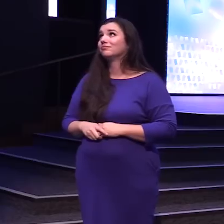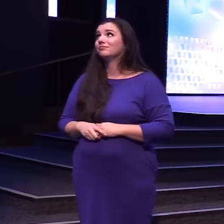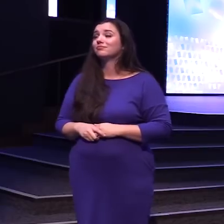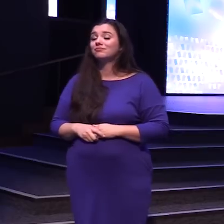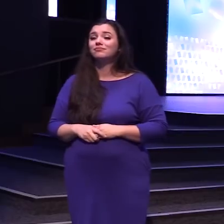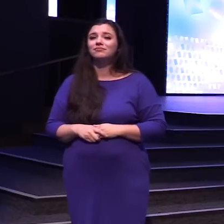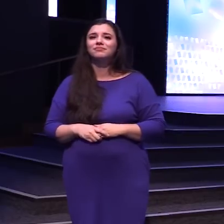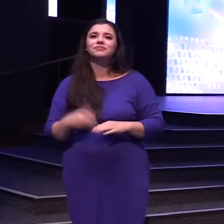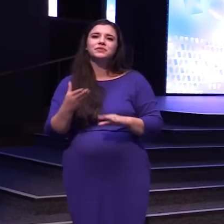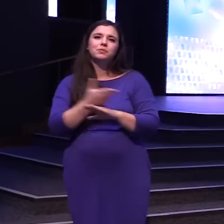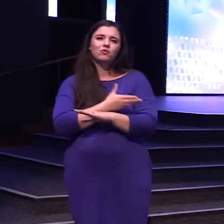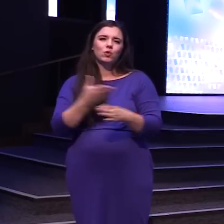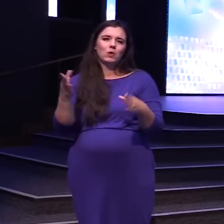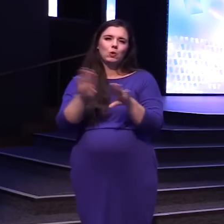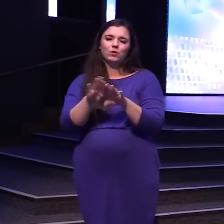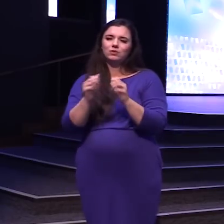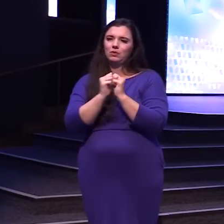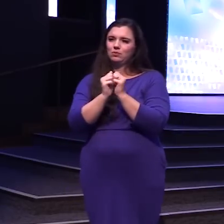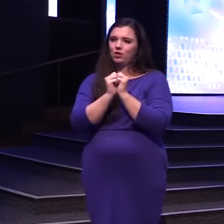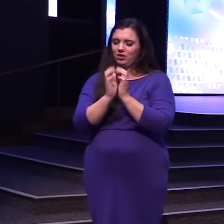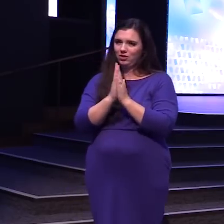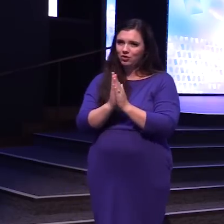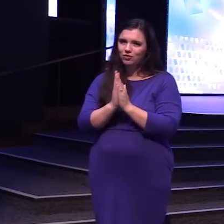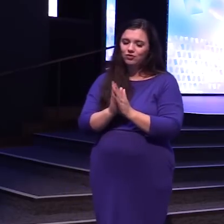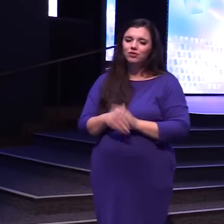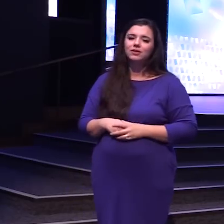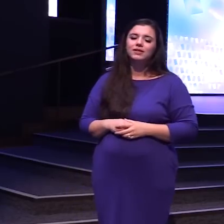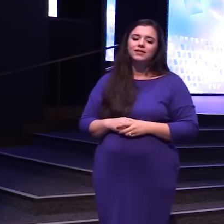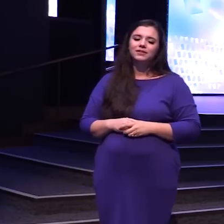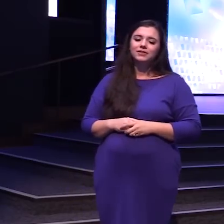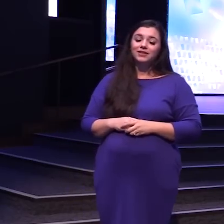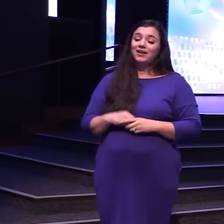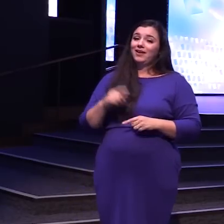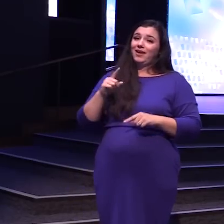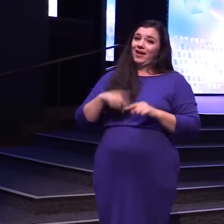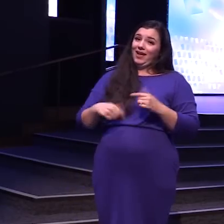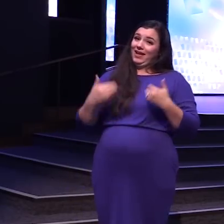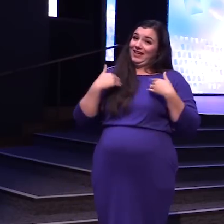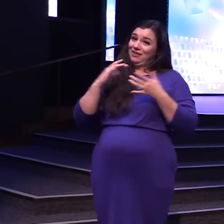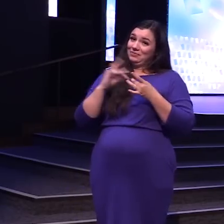Now before We close In prayer I can't Have a Message Like this